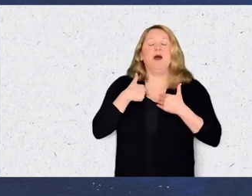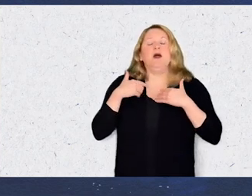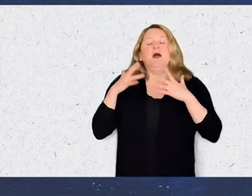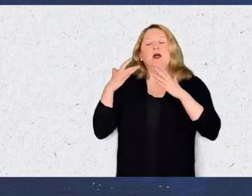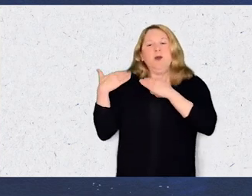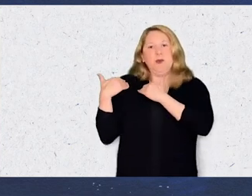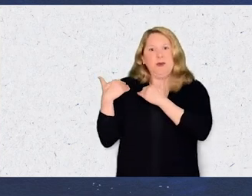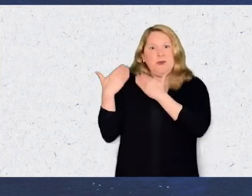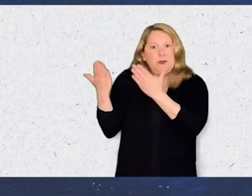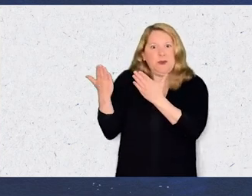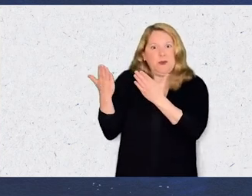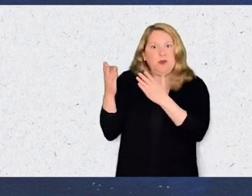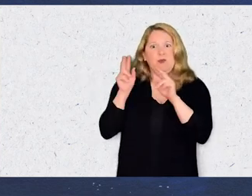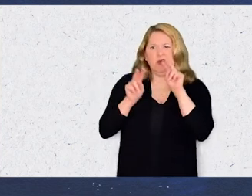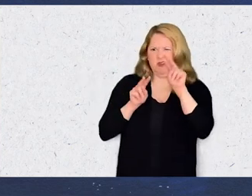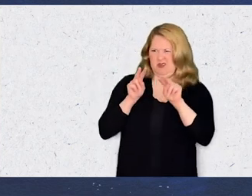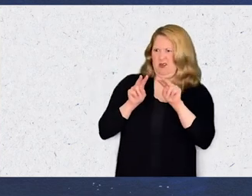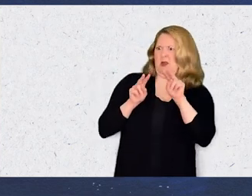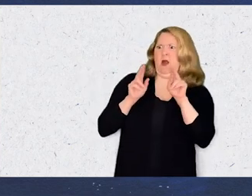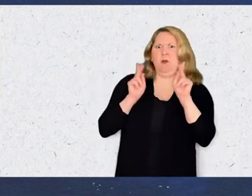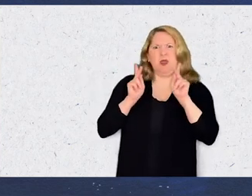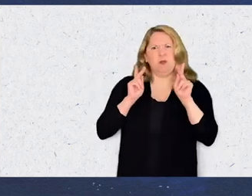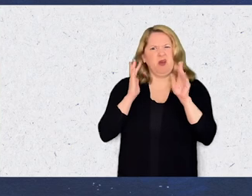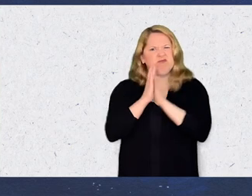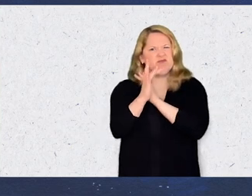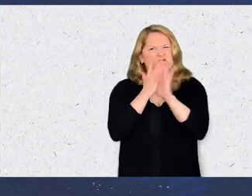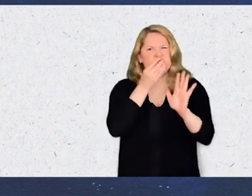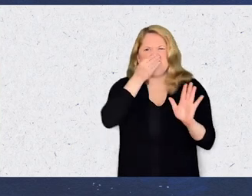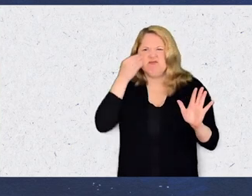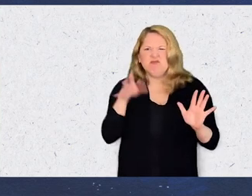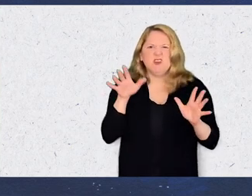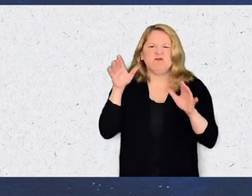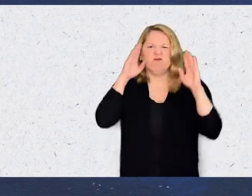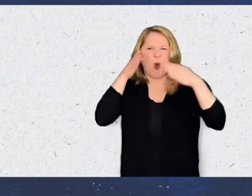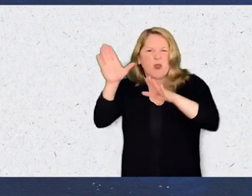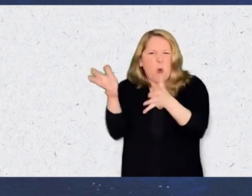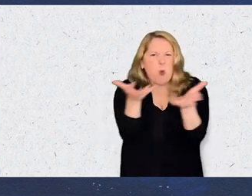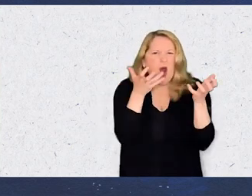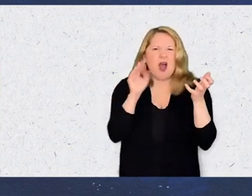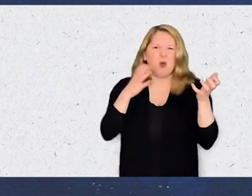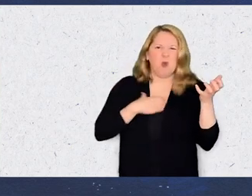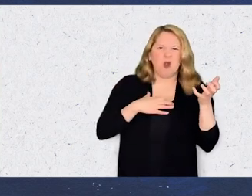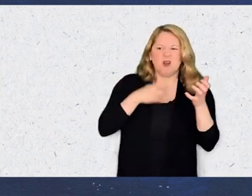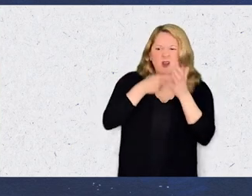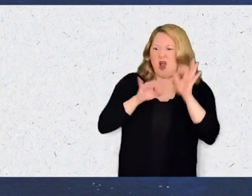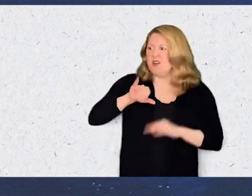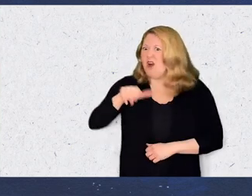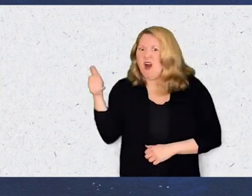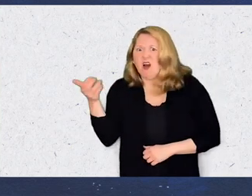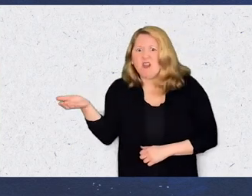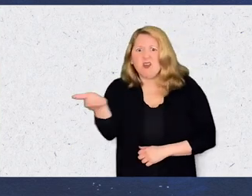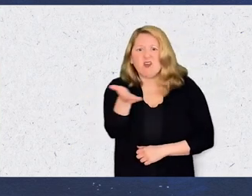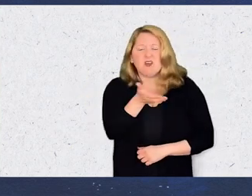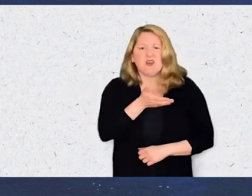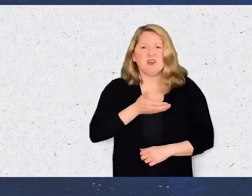leave us of the burden of watching people indulge recklessly in their wants and wishes at the cost of ours.